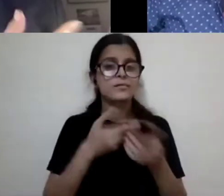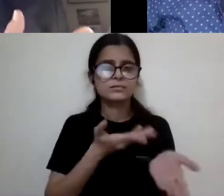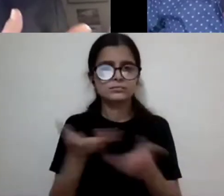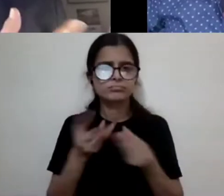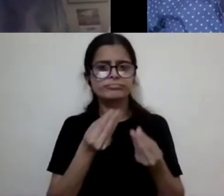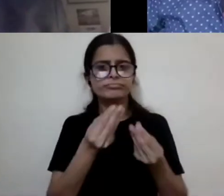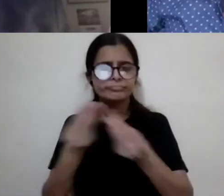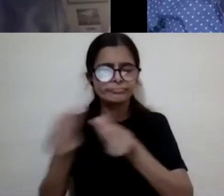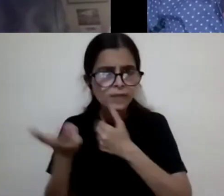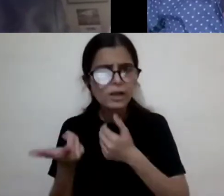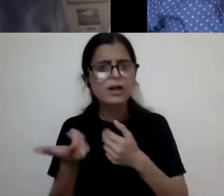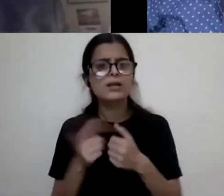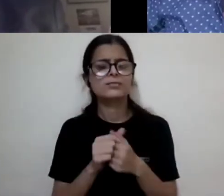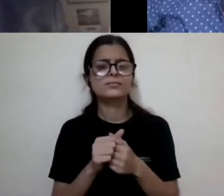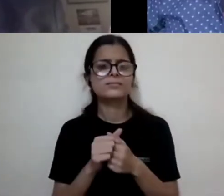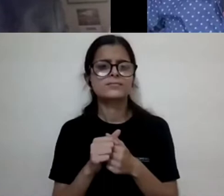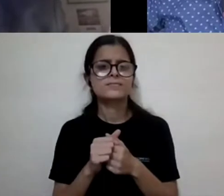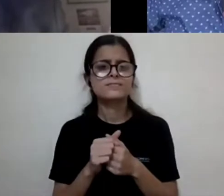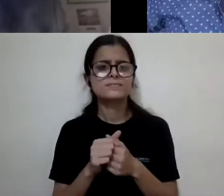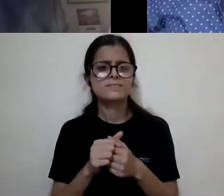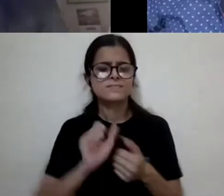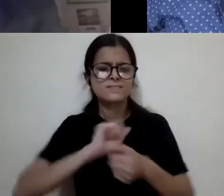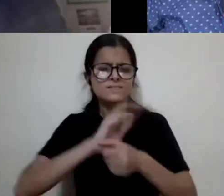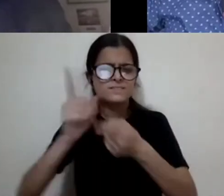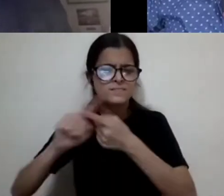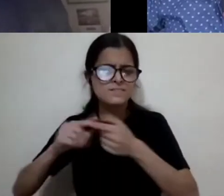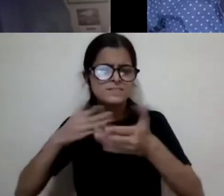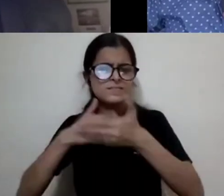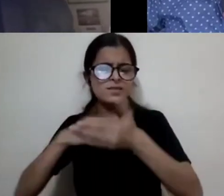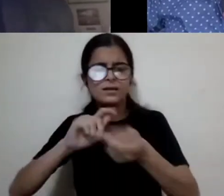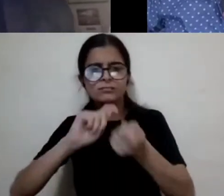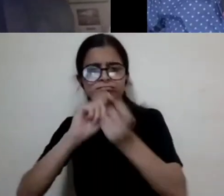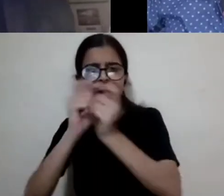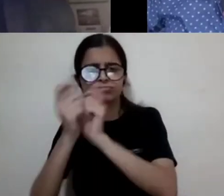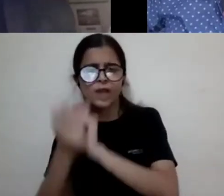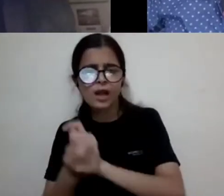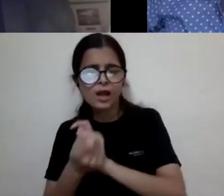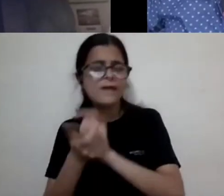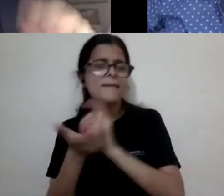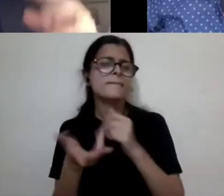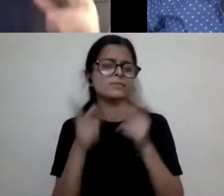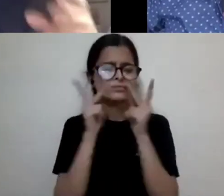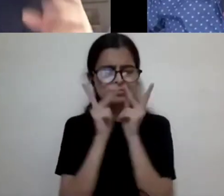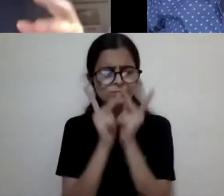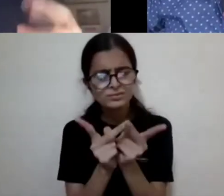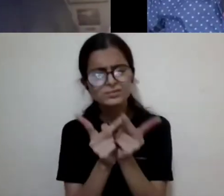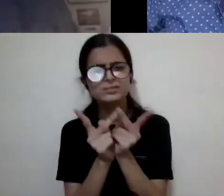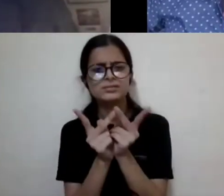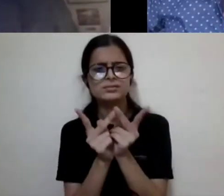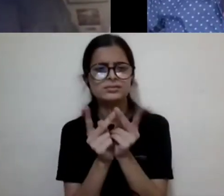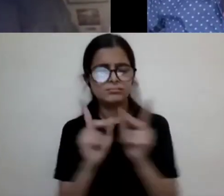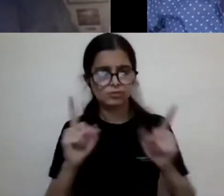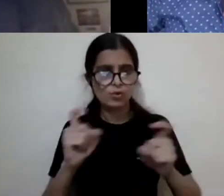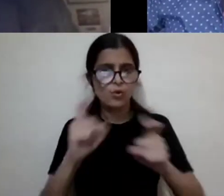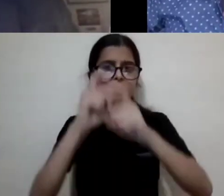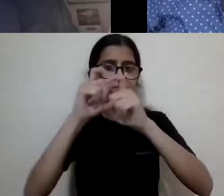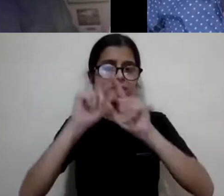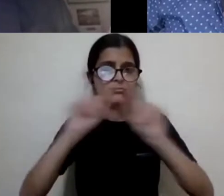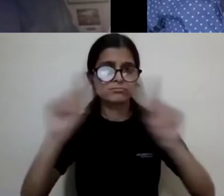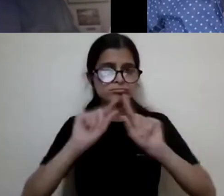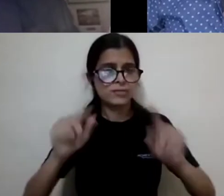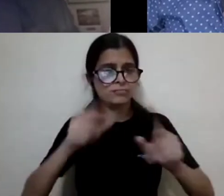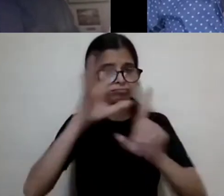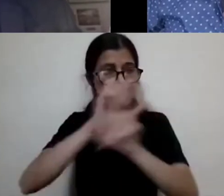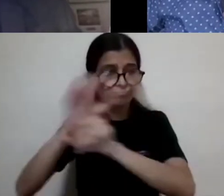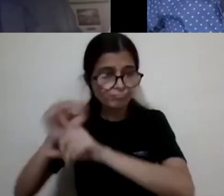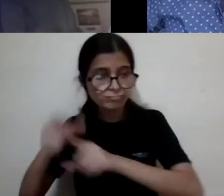Of course, I said during the pandemic, all of that changes. Um, so you can see that, that, that, that the complexity of the diagnosis itself